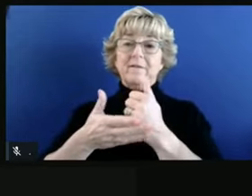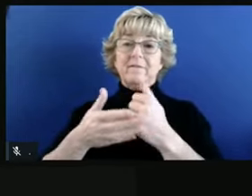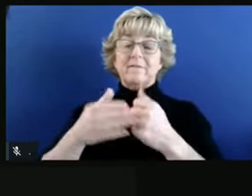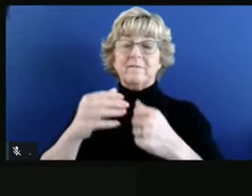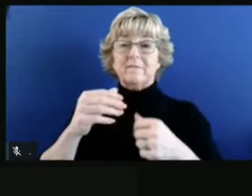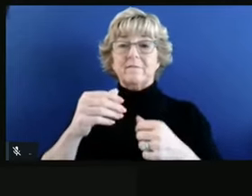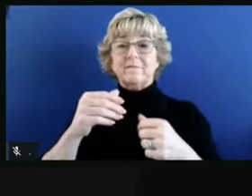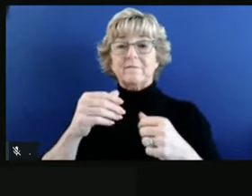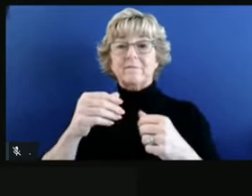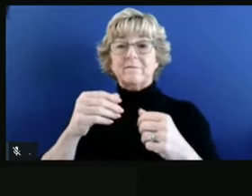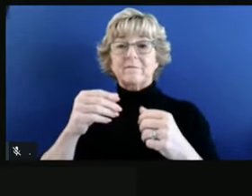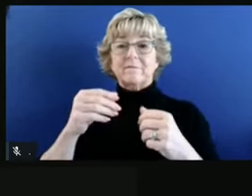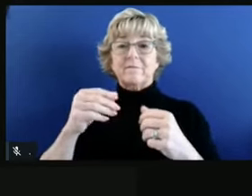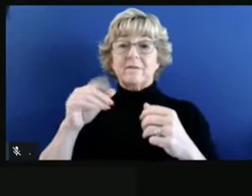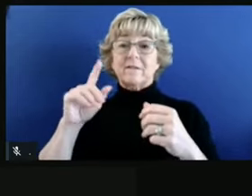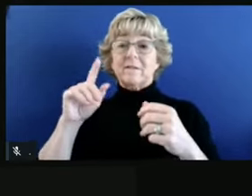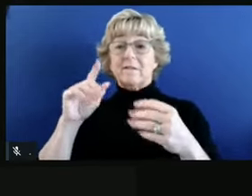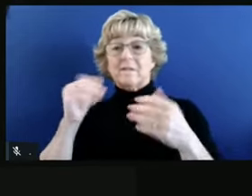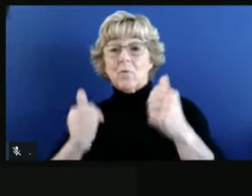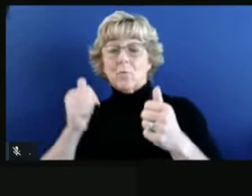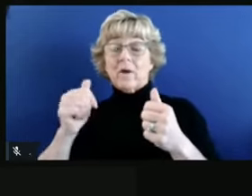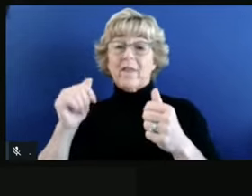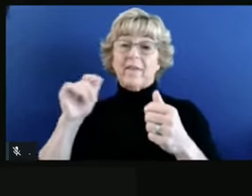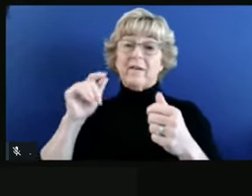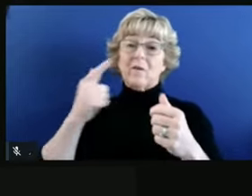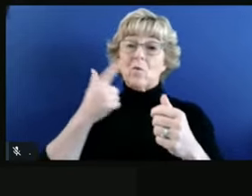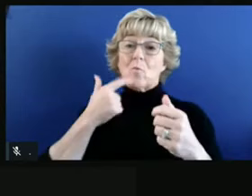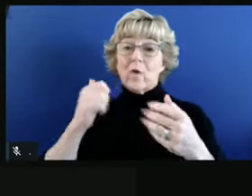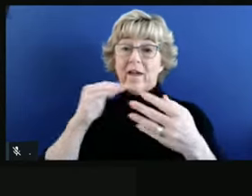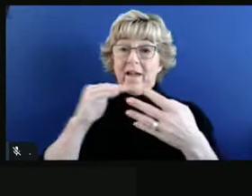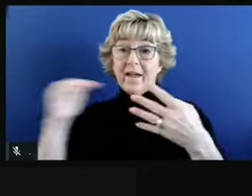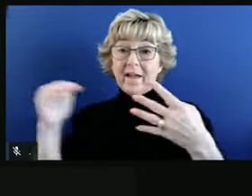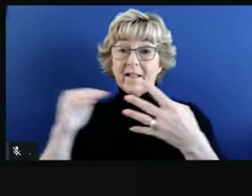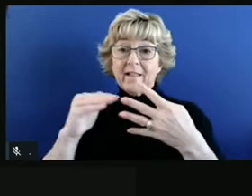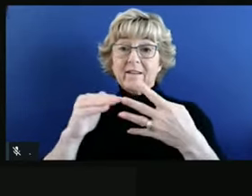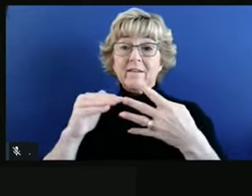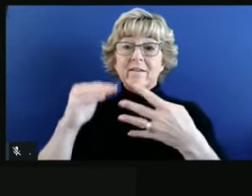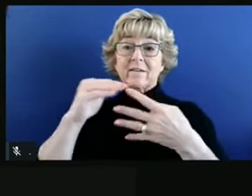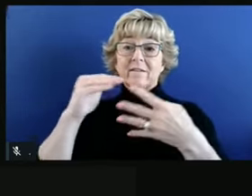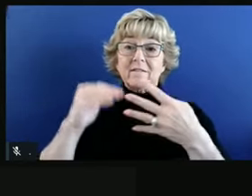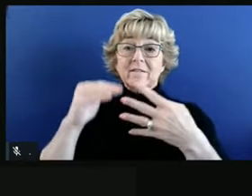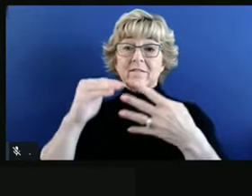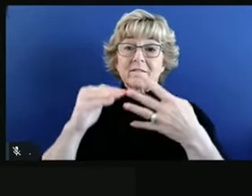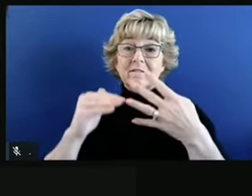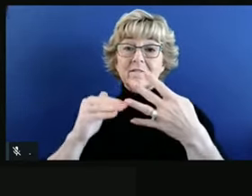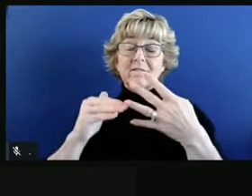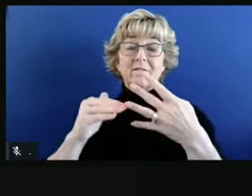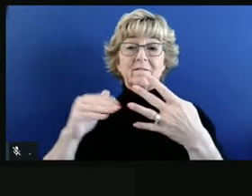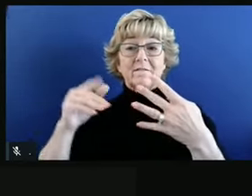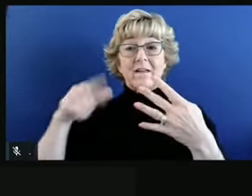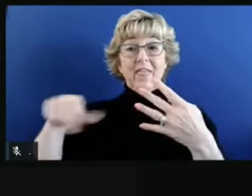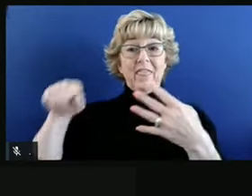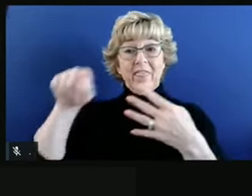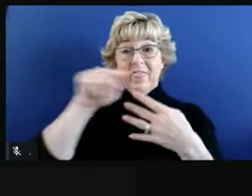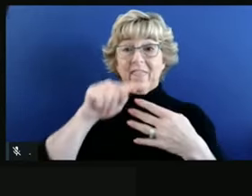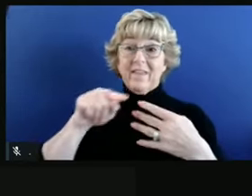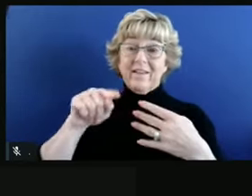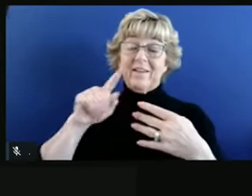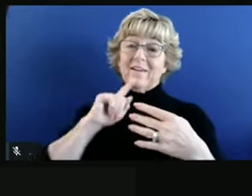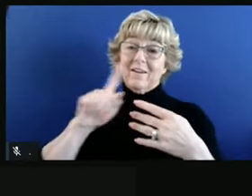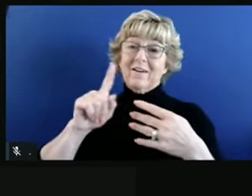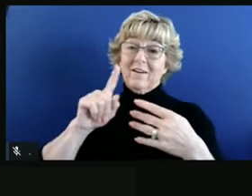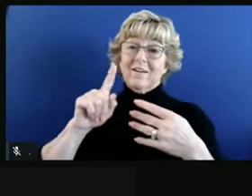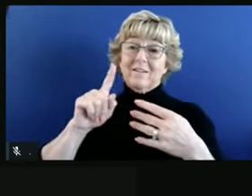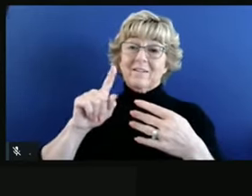down farther. I'm not sure exactly if that's what's going on in those counties, because certainly they're surrounded by other counties